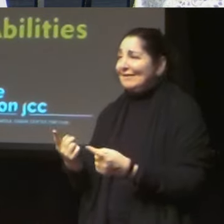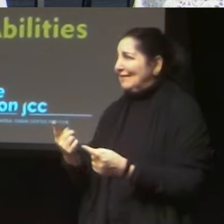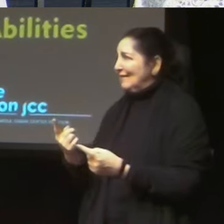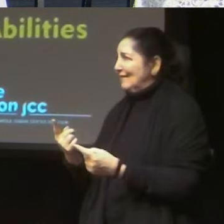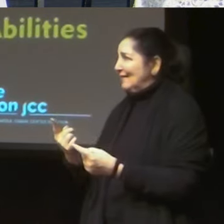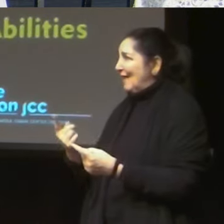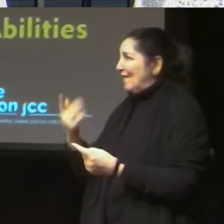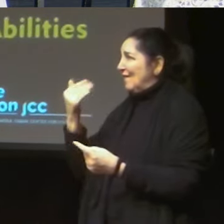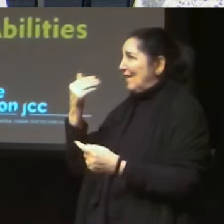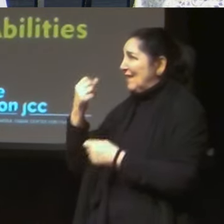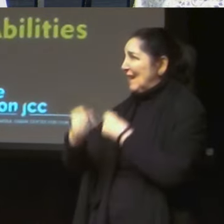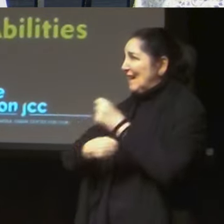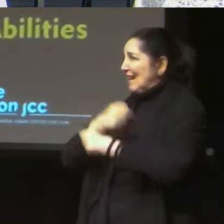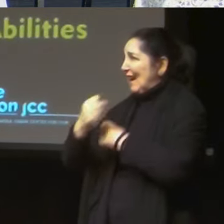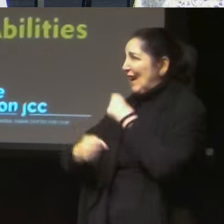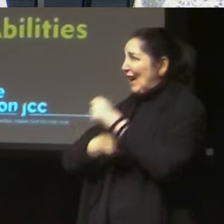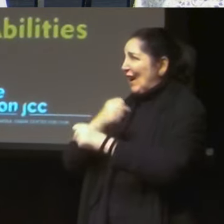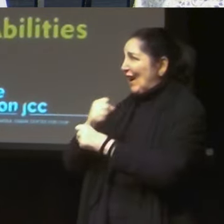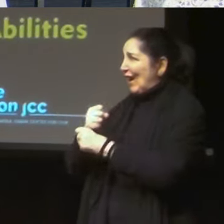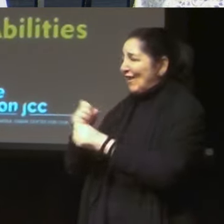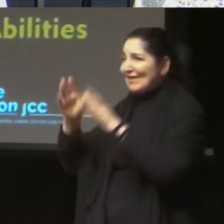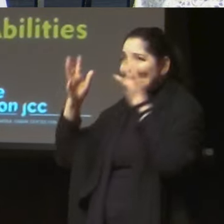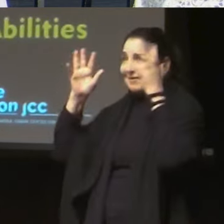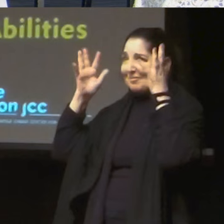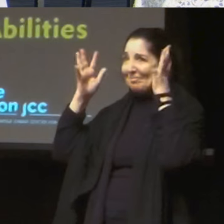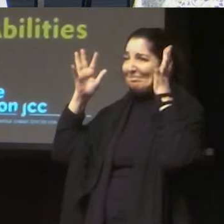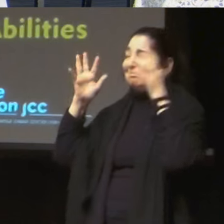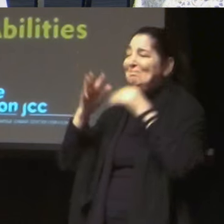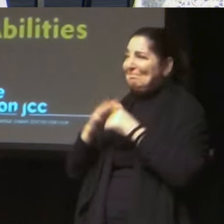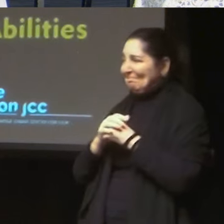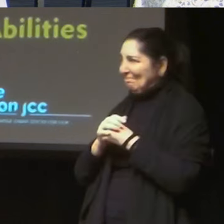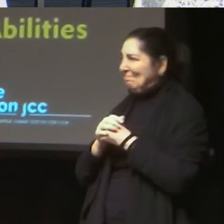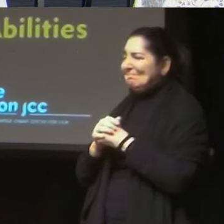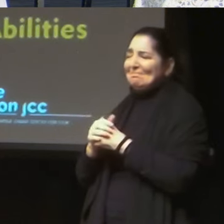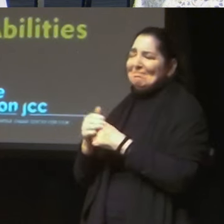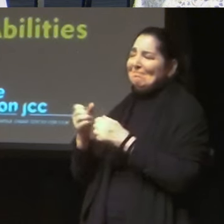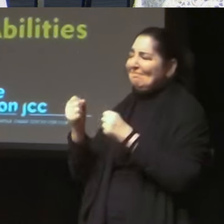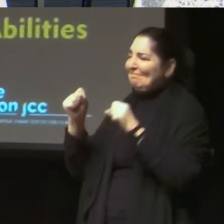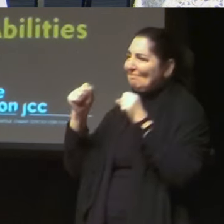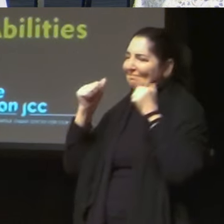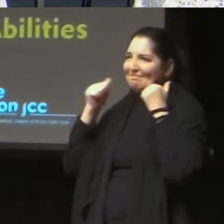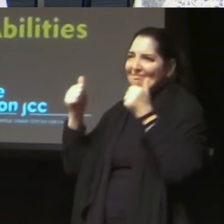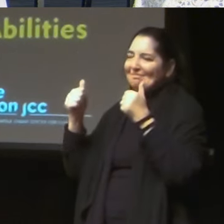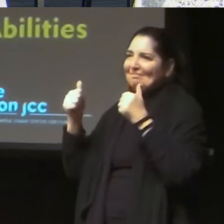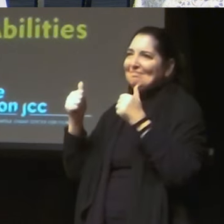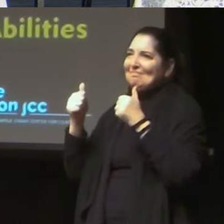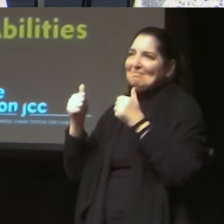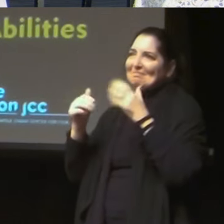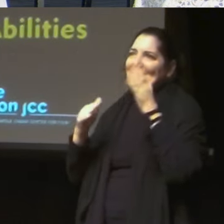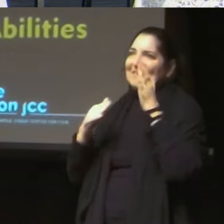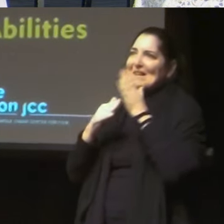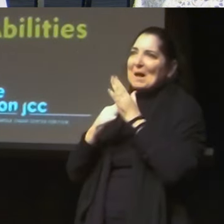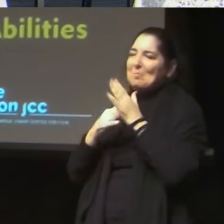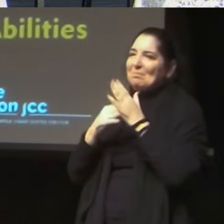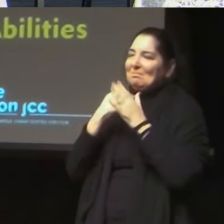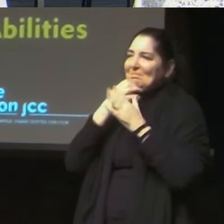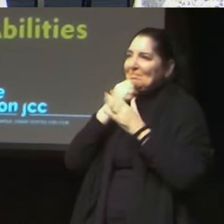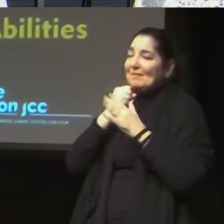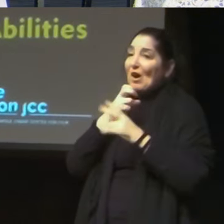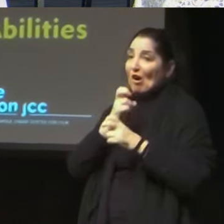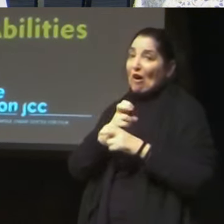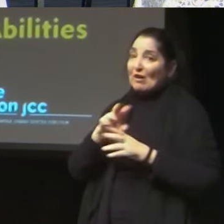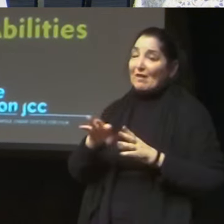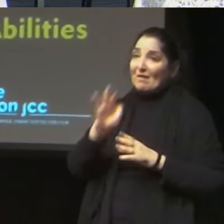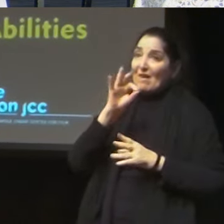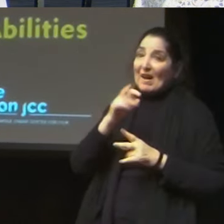very hard to find a caregiver that could really communicate and understand